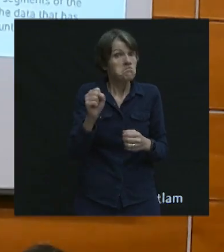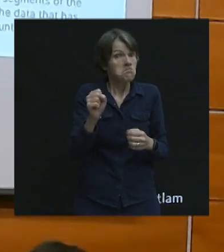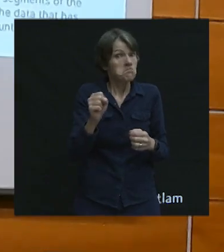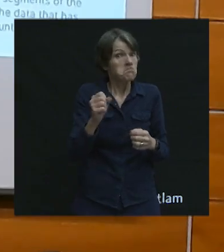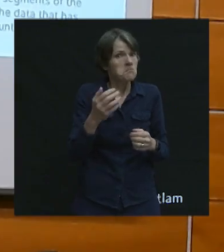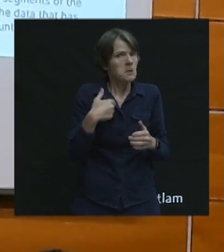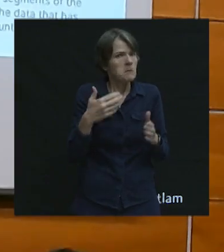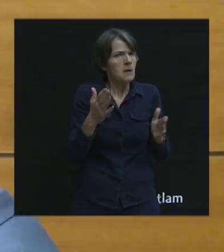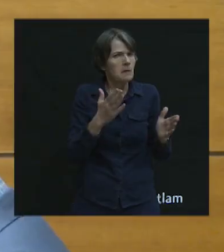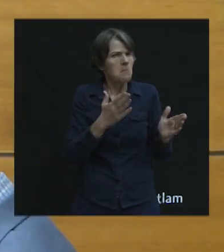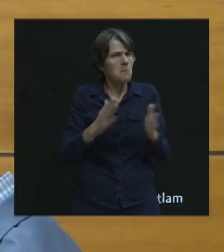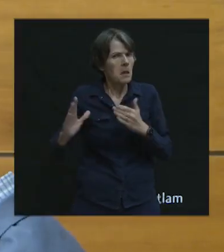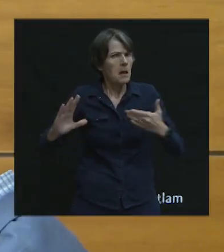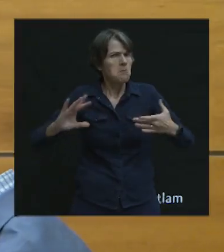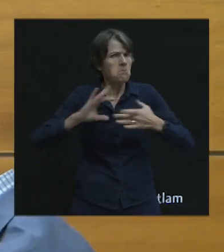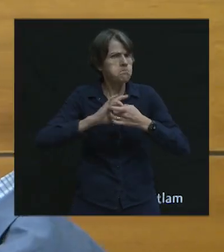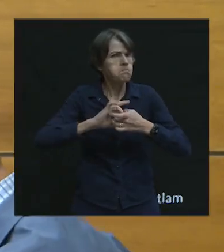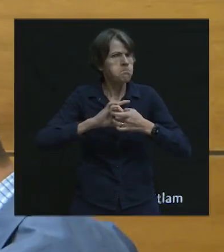definitely plans.